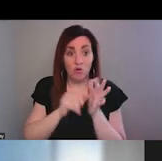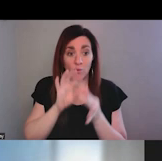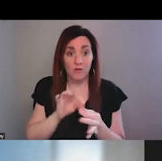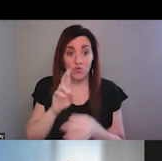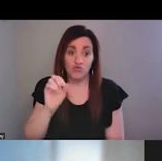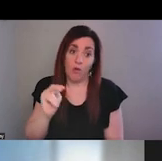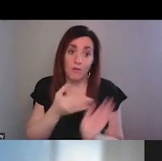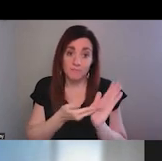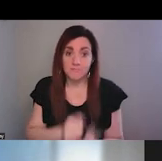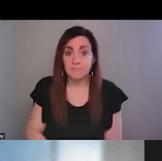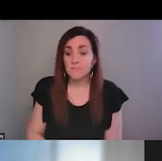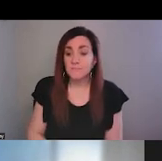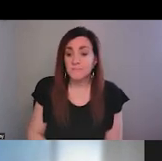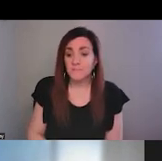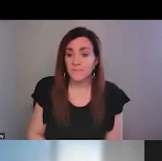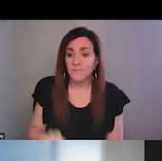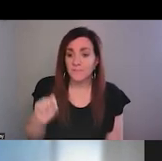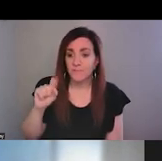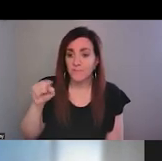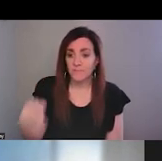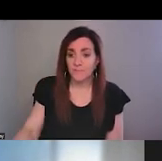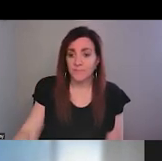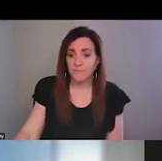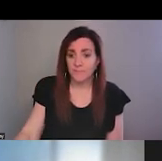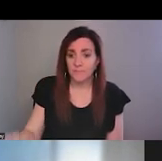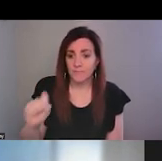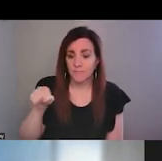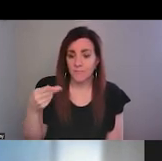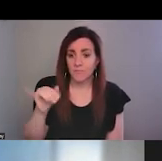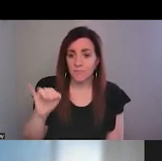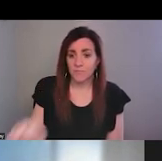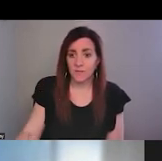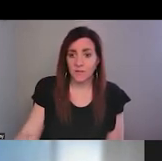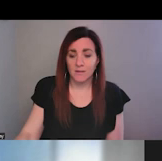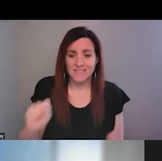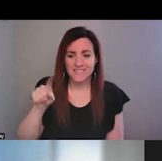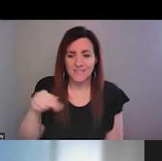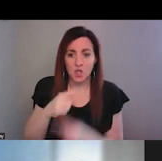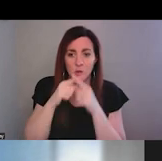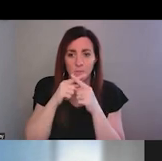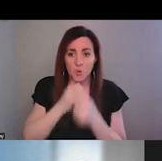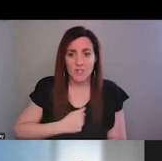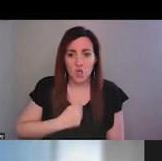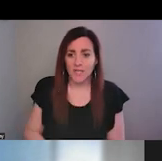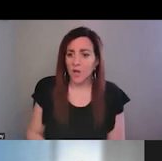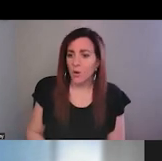Stephanie, you're on mute. Sorry.